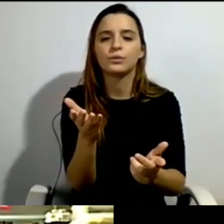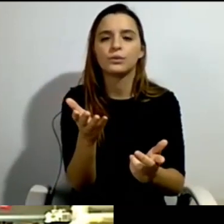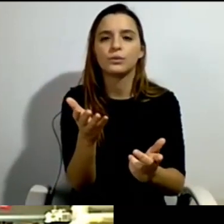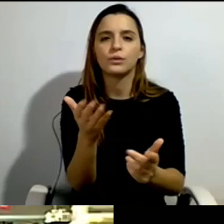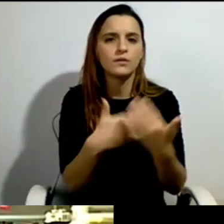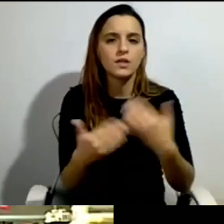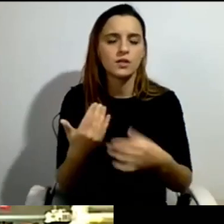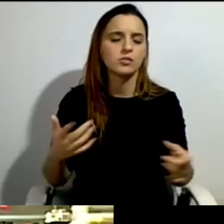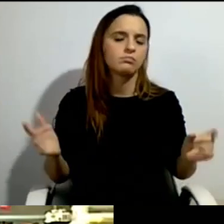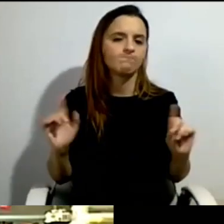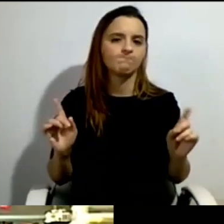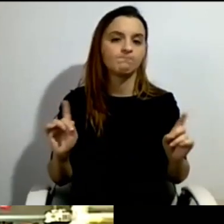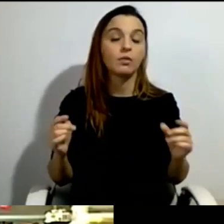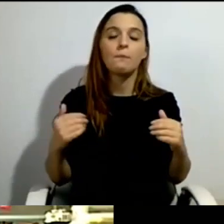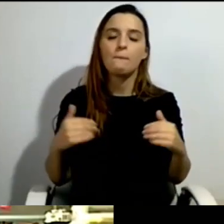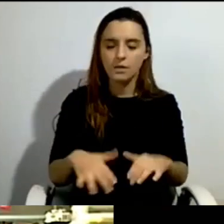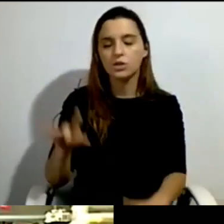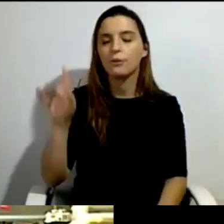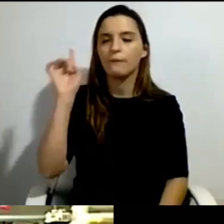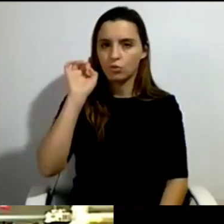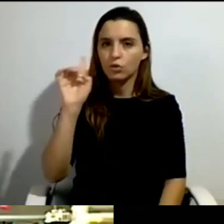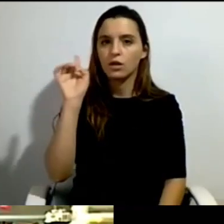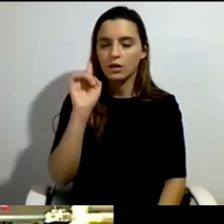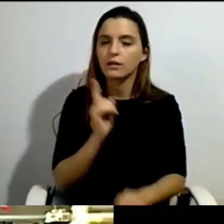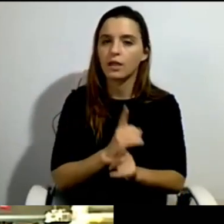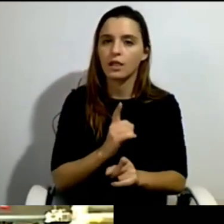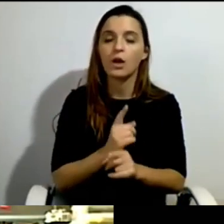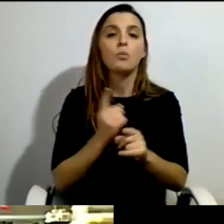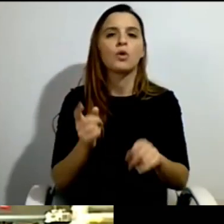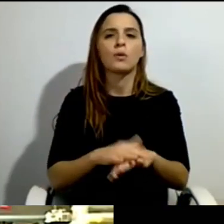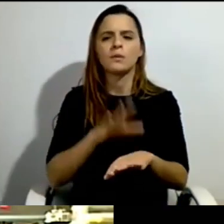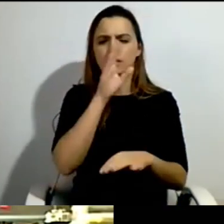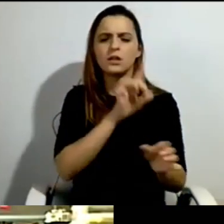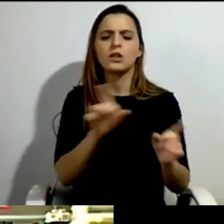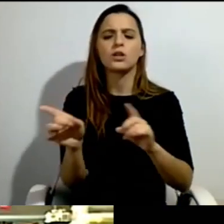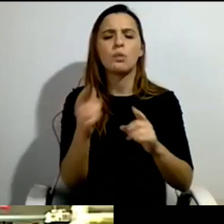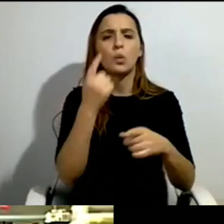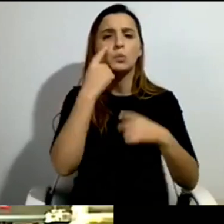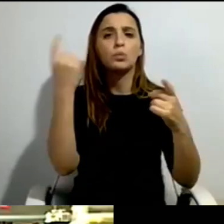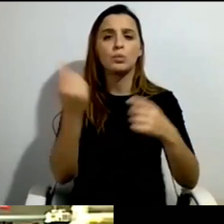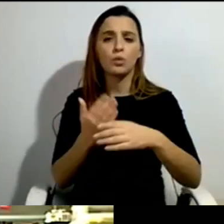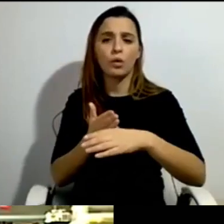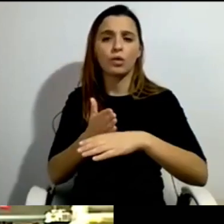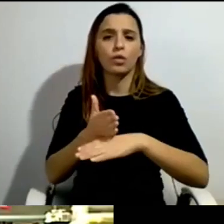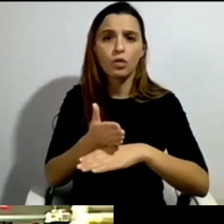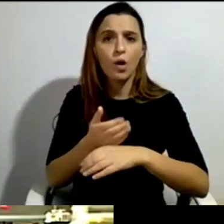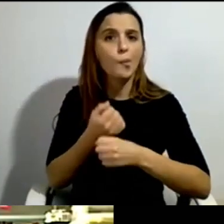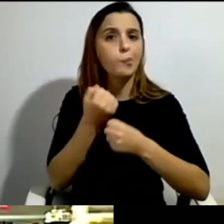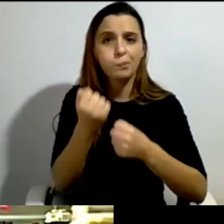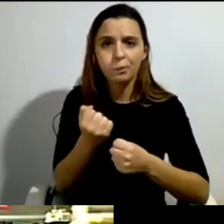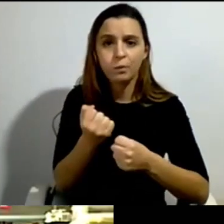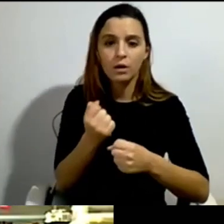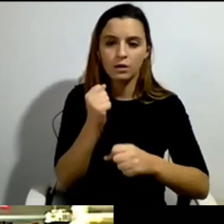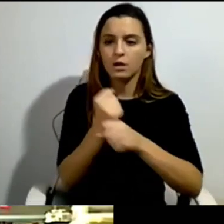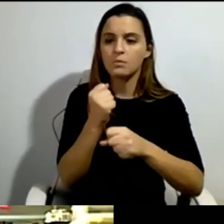access to public transportation, you can't go to work. If you can't go to work, your assistance will not be very